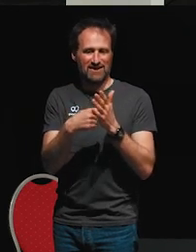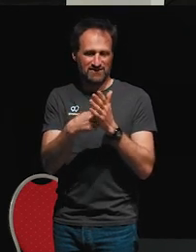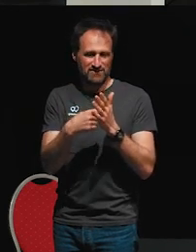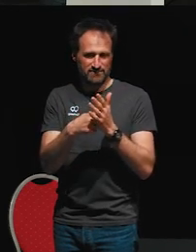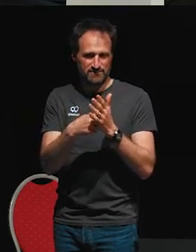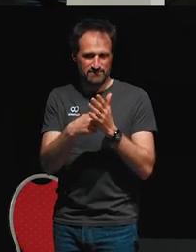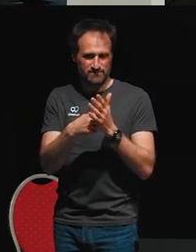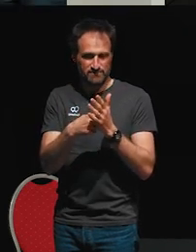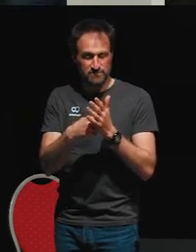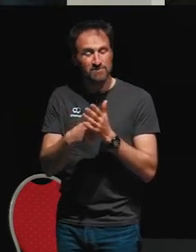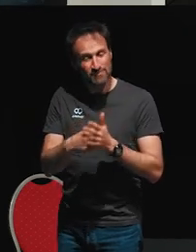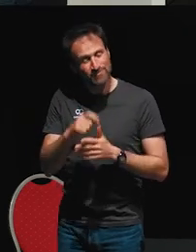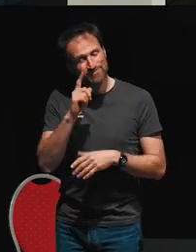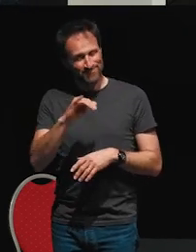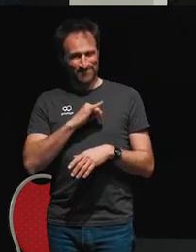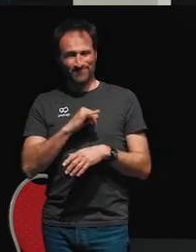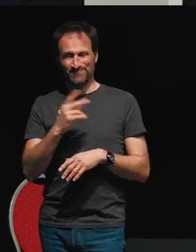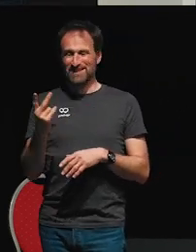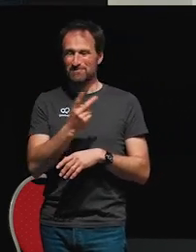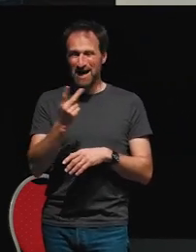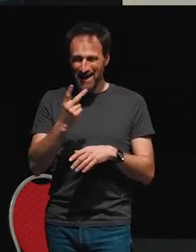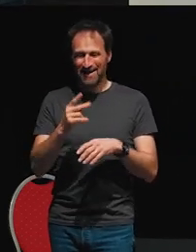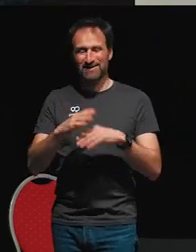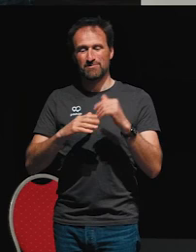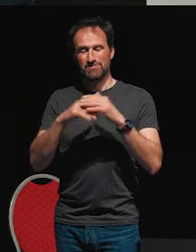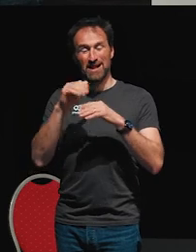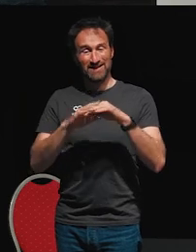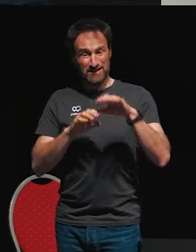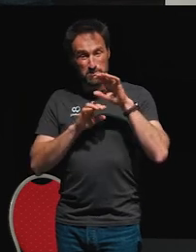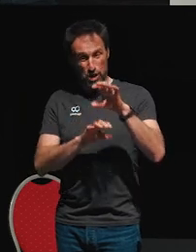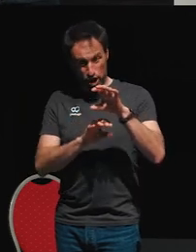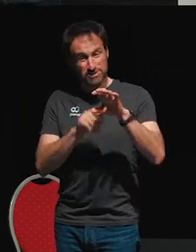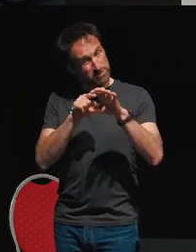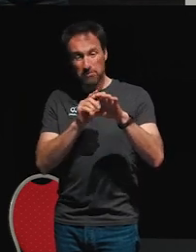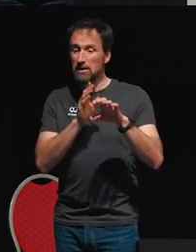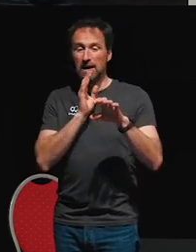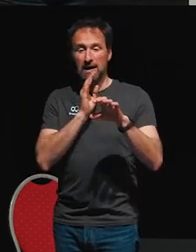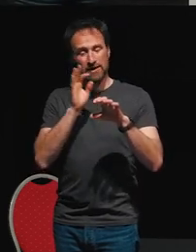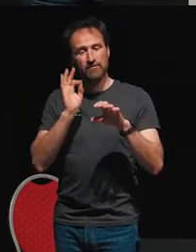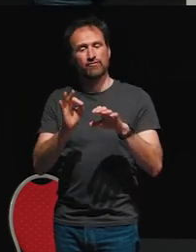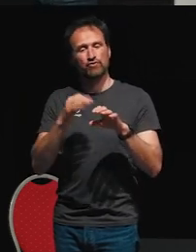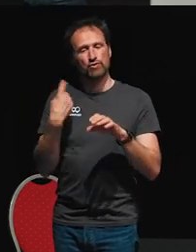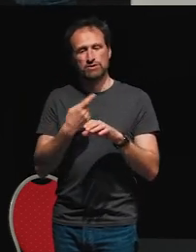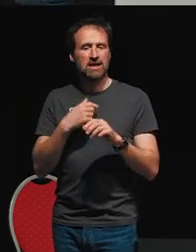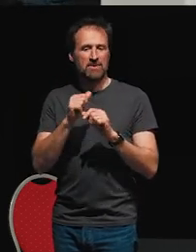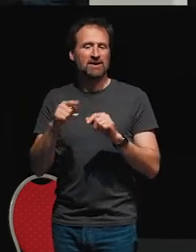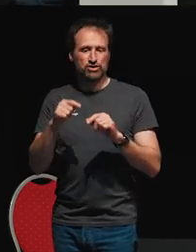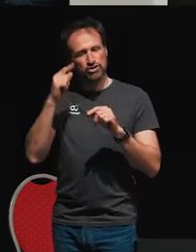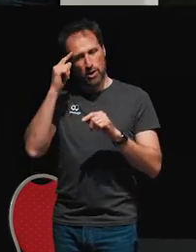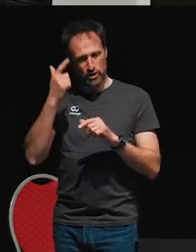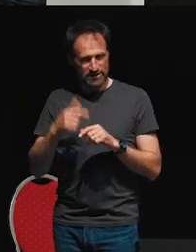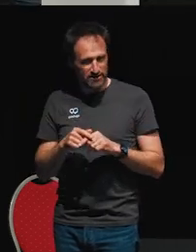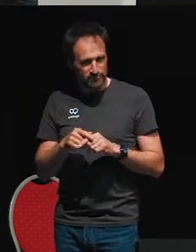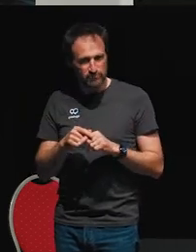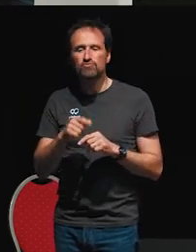And it turns out that these two building blocks are enough to encapsulate all of our application logic. And then the way we want to think